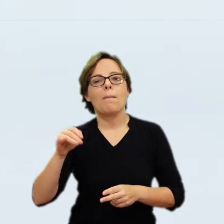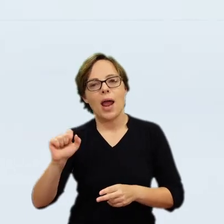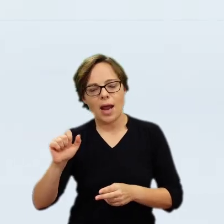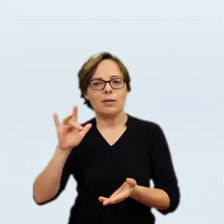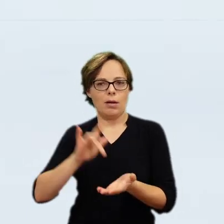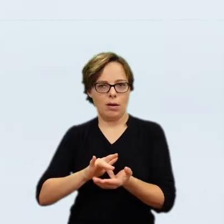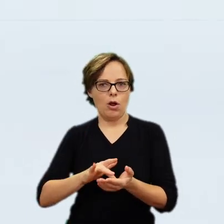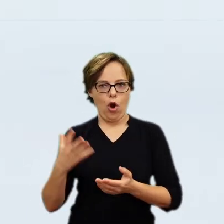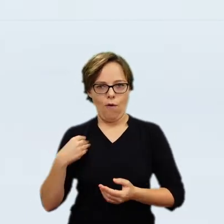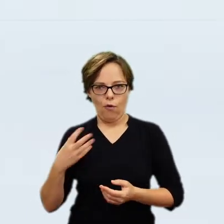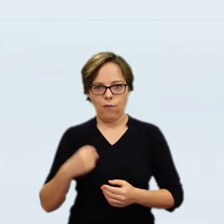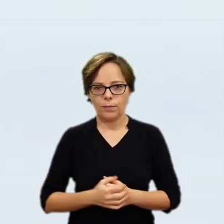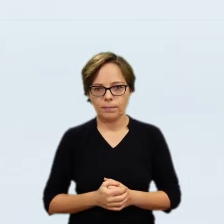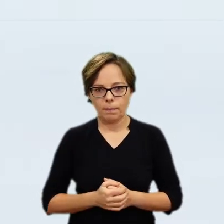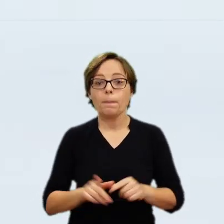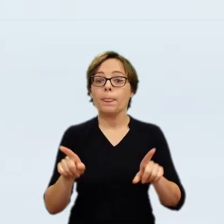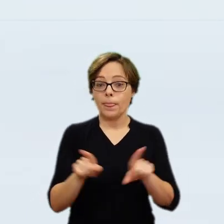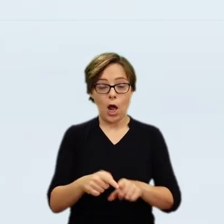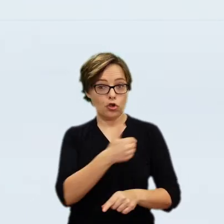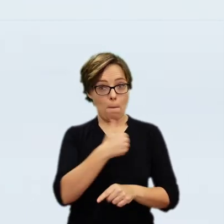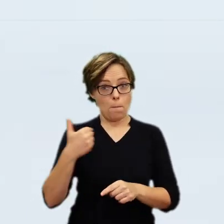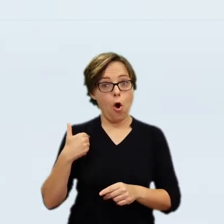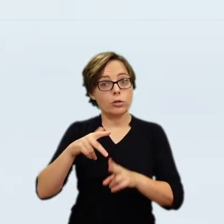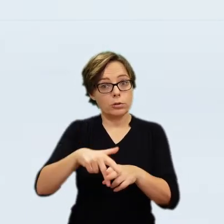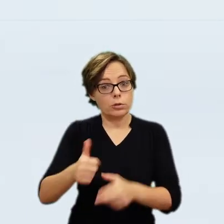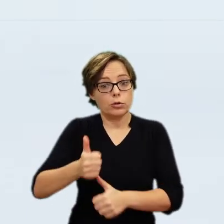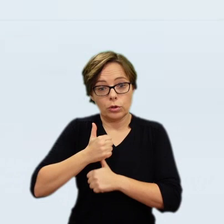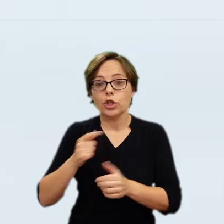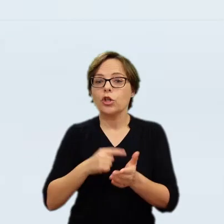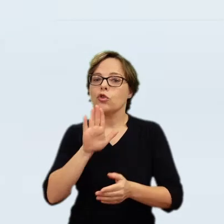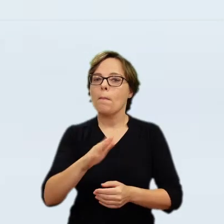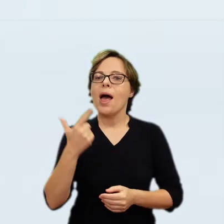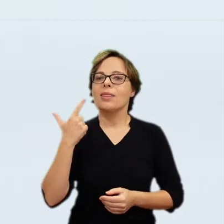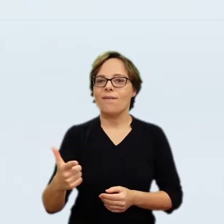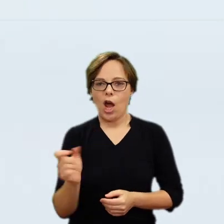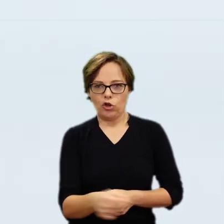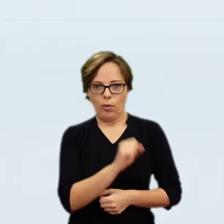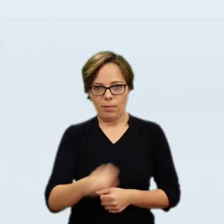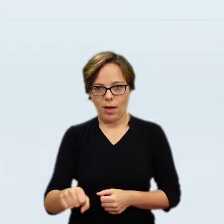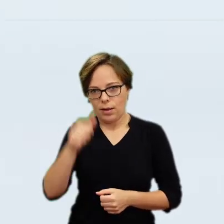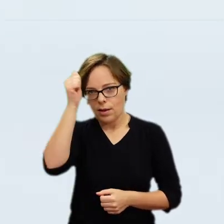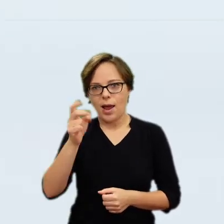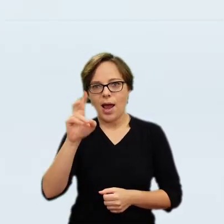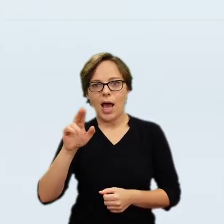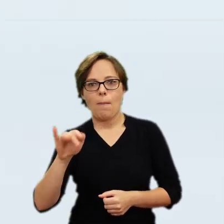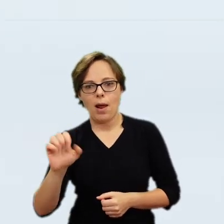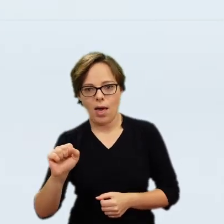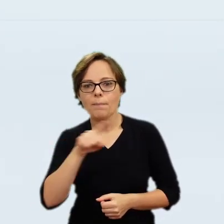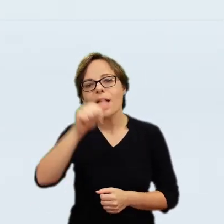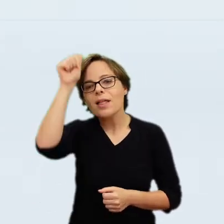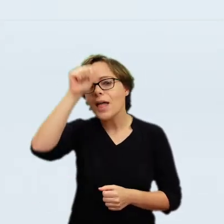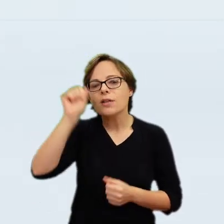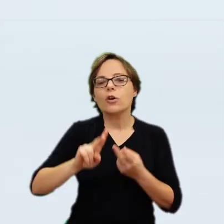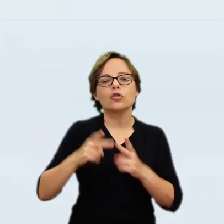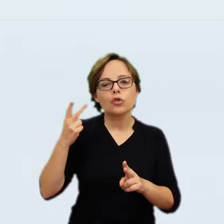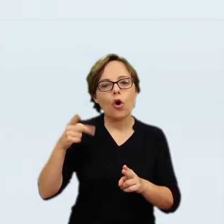Western Europeans were fascinated by Polish costume, especially when large embassies from Poland visited foreign countries. Two such